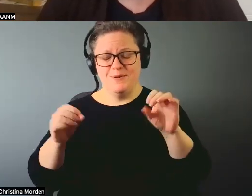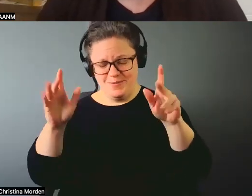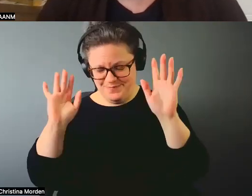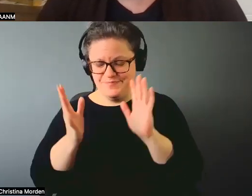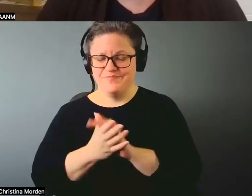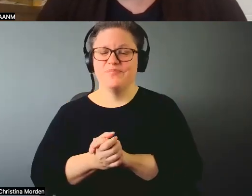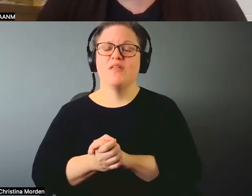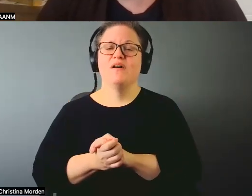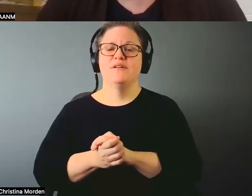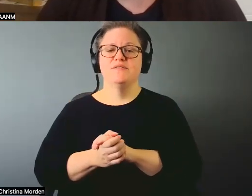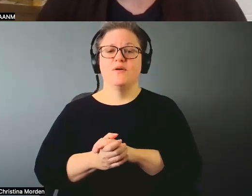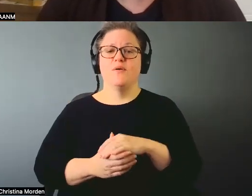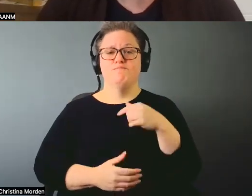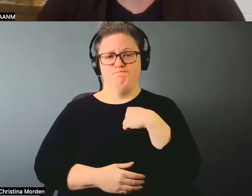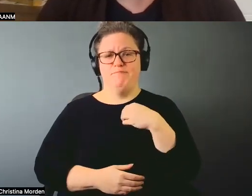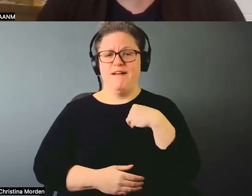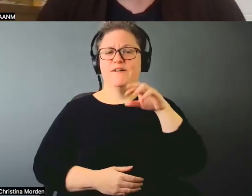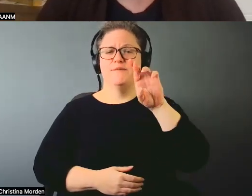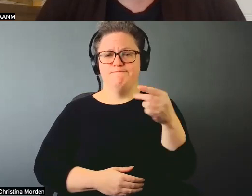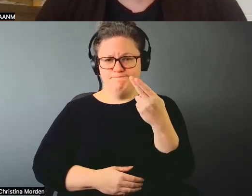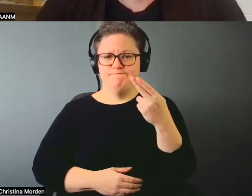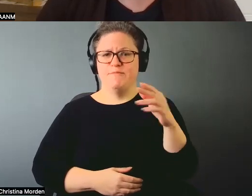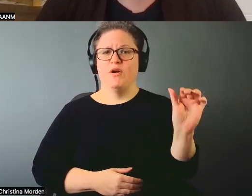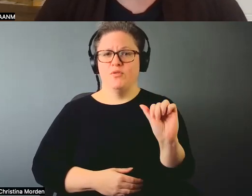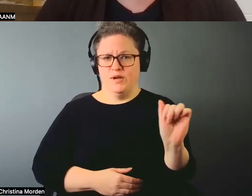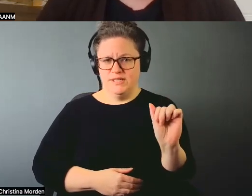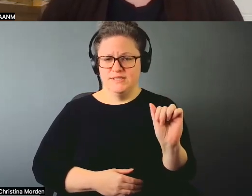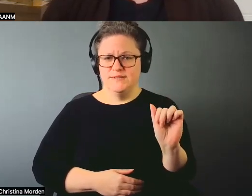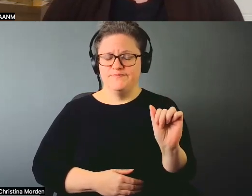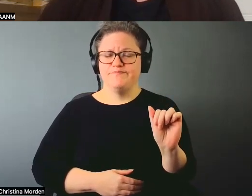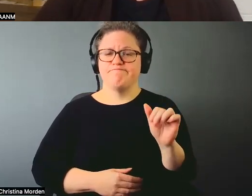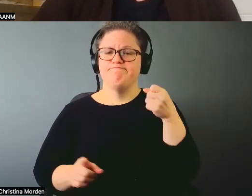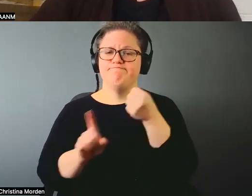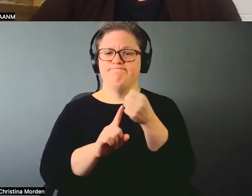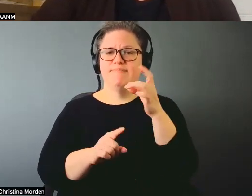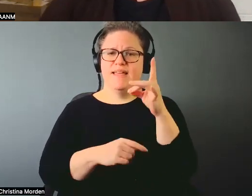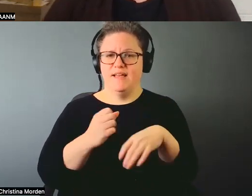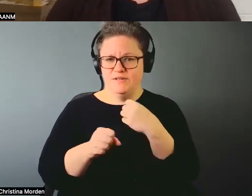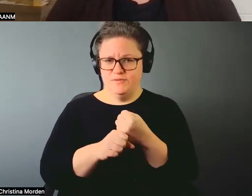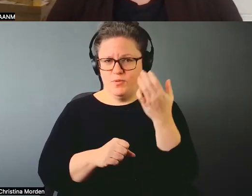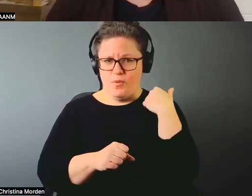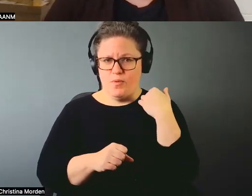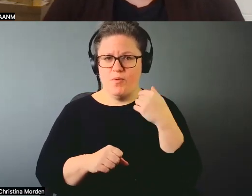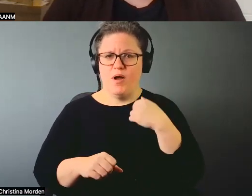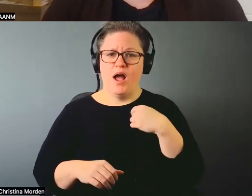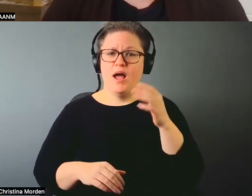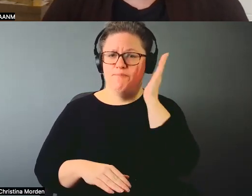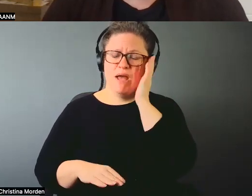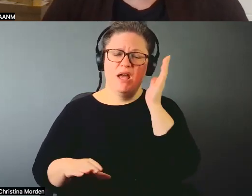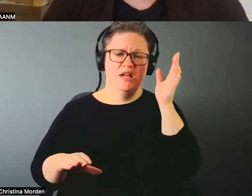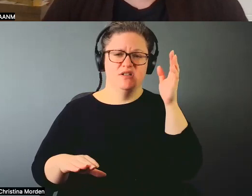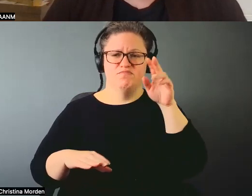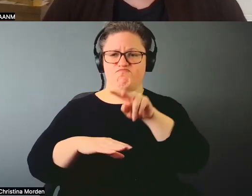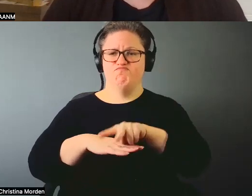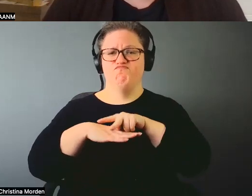So, rheumatoid arthritis came to me eight years ago, and I was bedridden for three years. Like, it